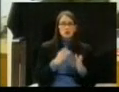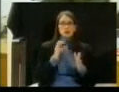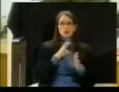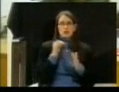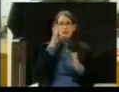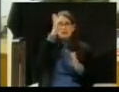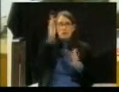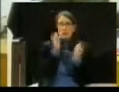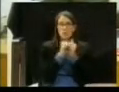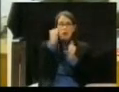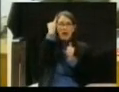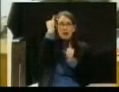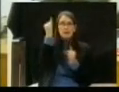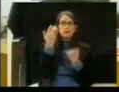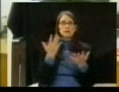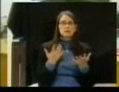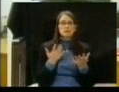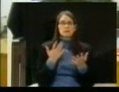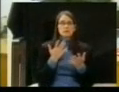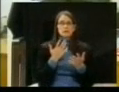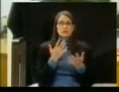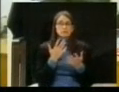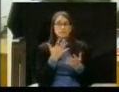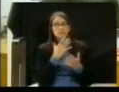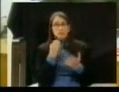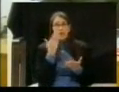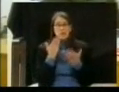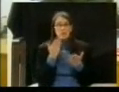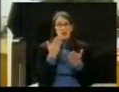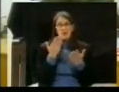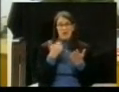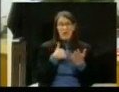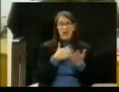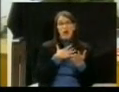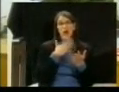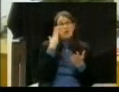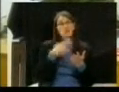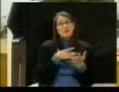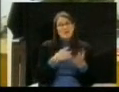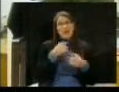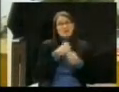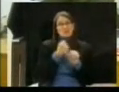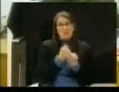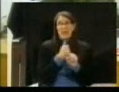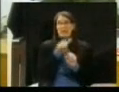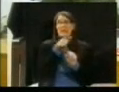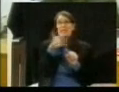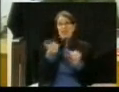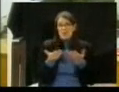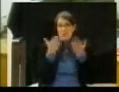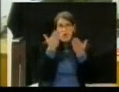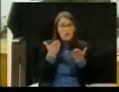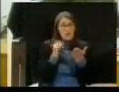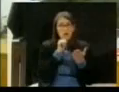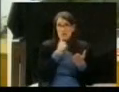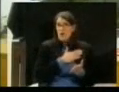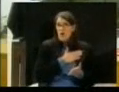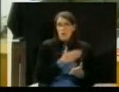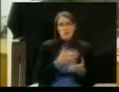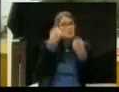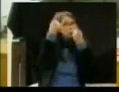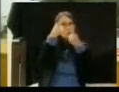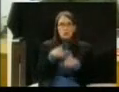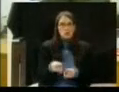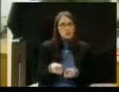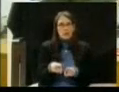mean, I would like to make a counteroffer. I'm not willing to agree to everything the new Sentinel wants.